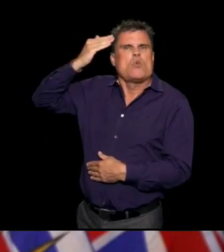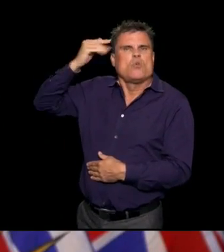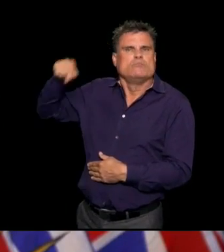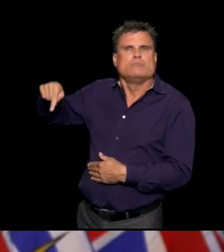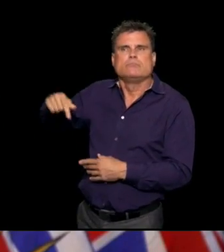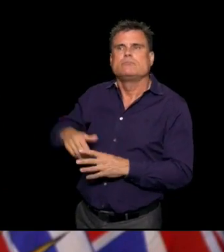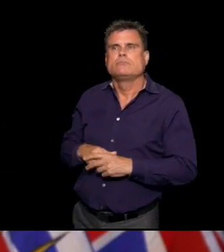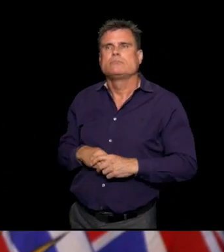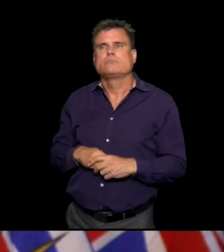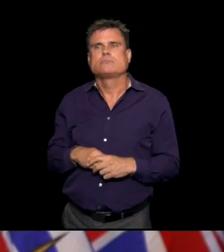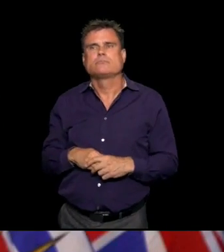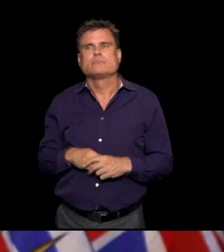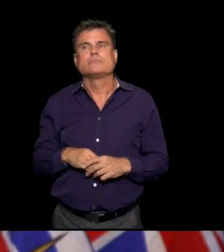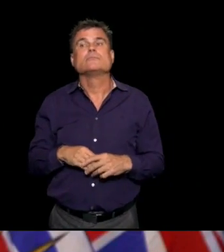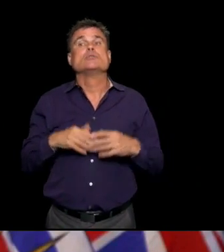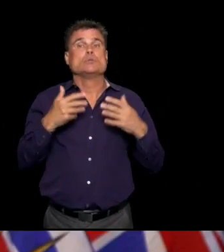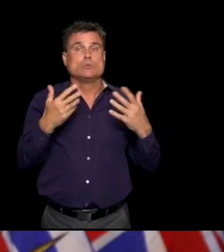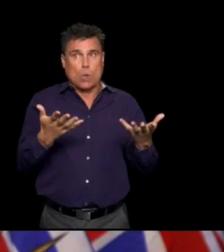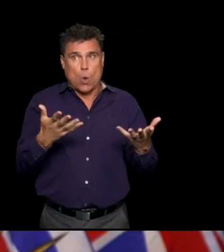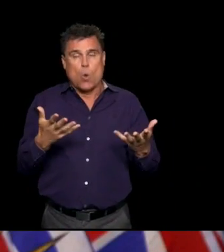I should say that a proportion of